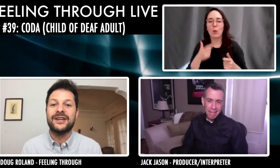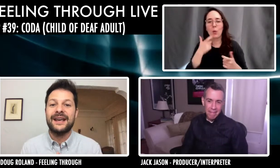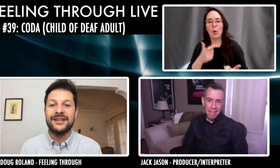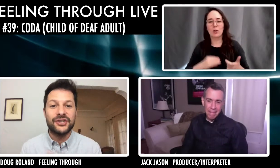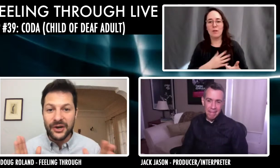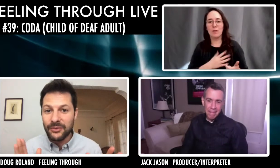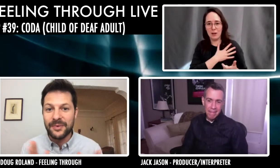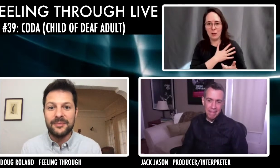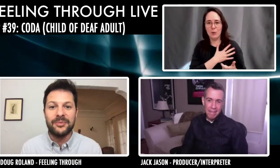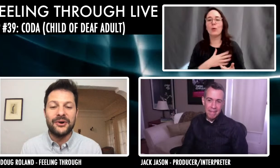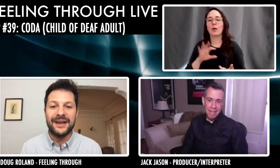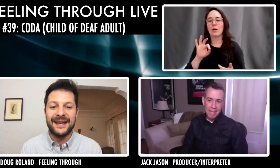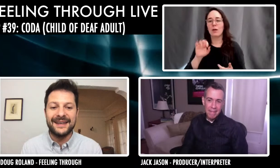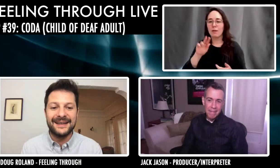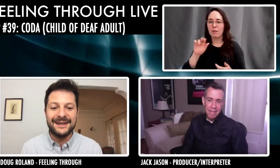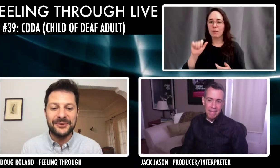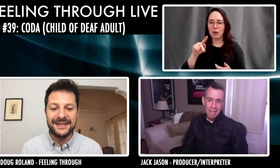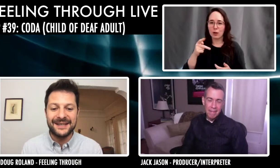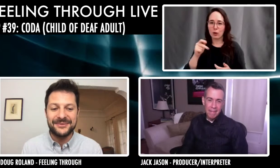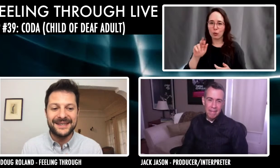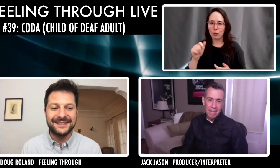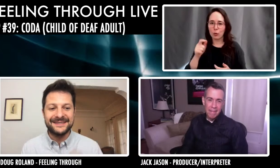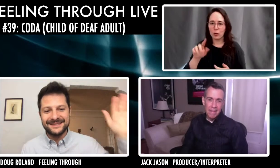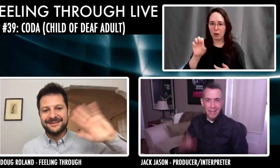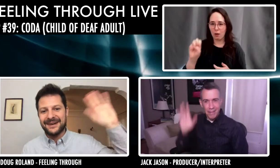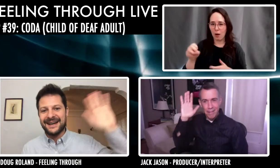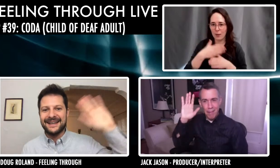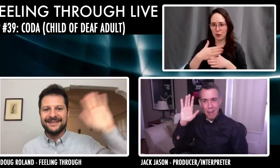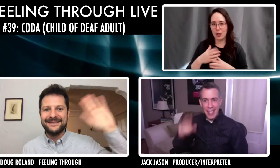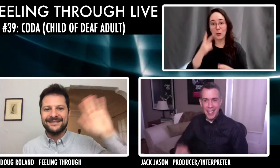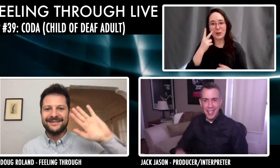watch, share it with people and, uh, we'll see you next week. Bye.